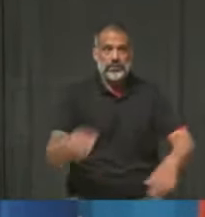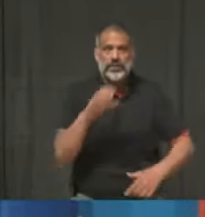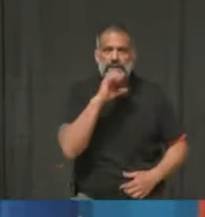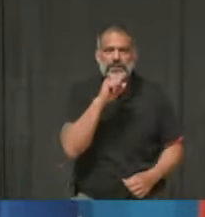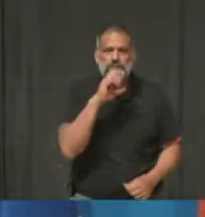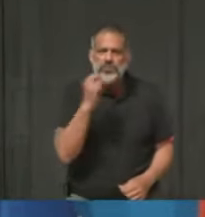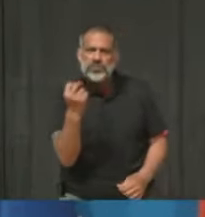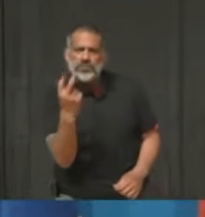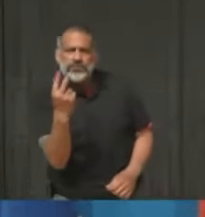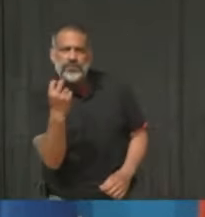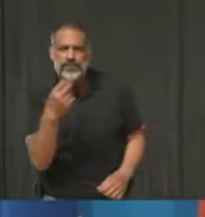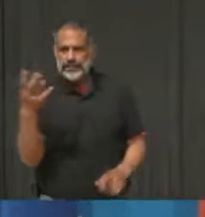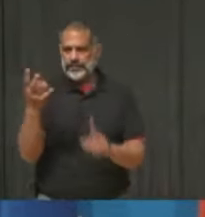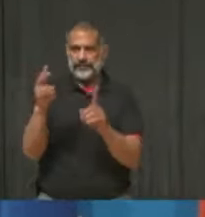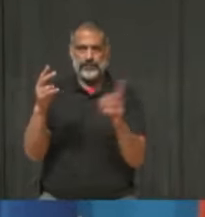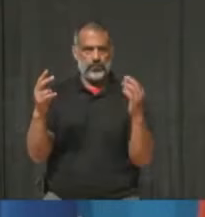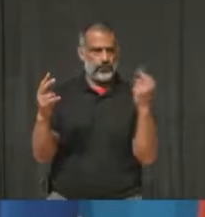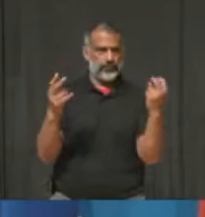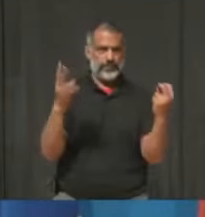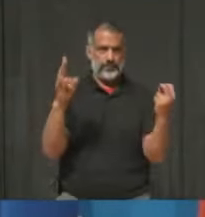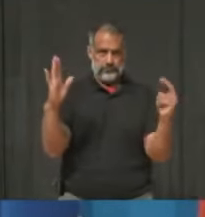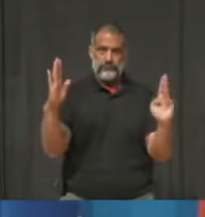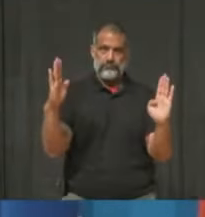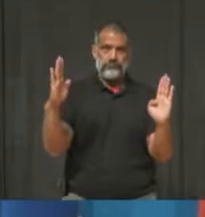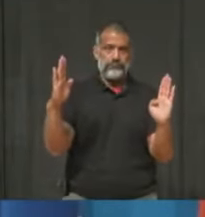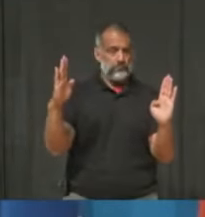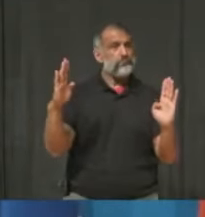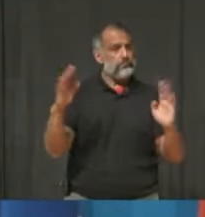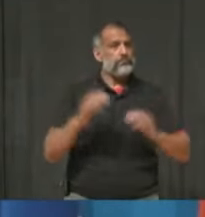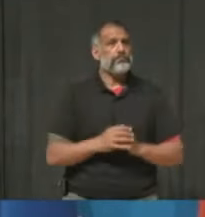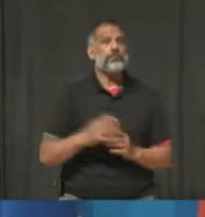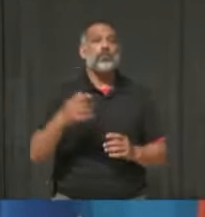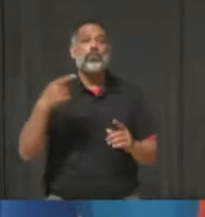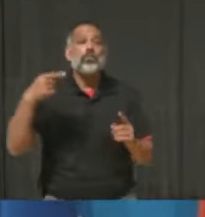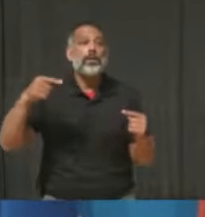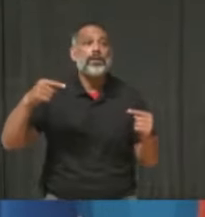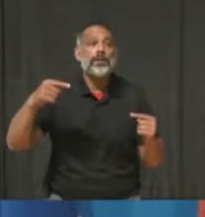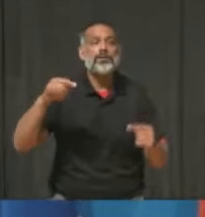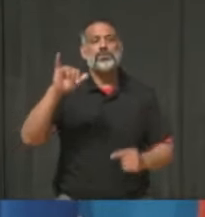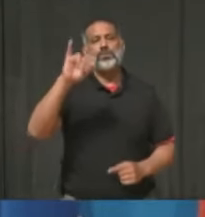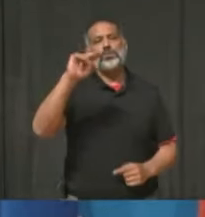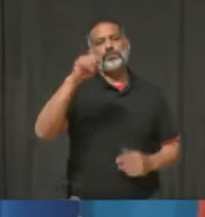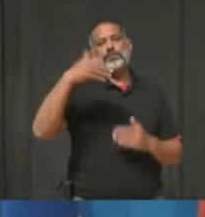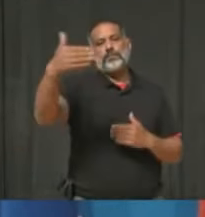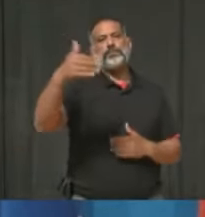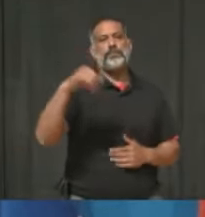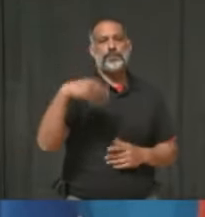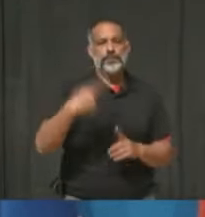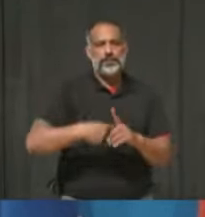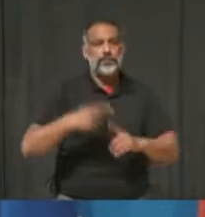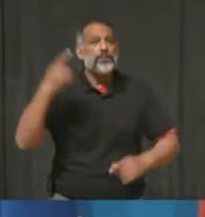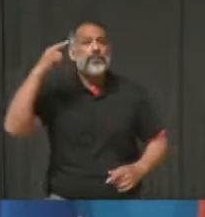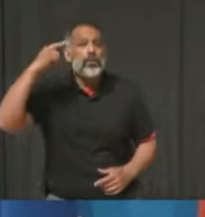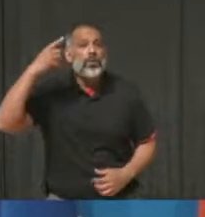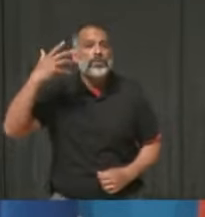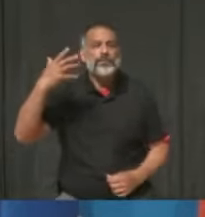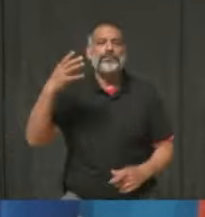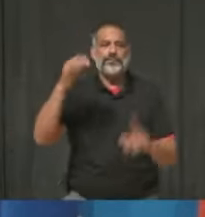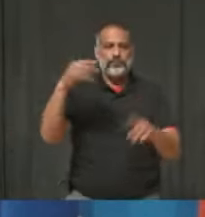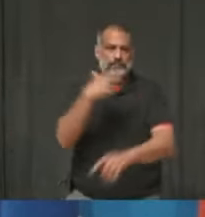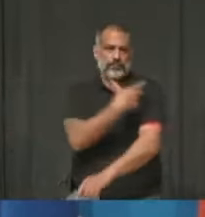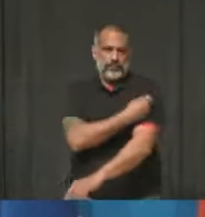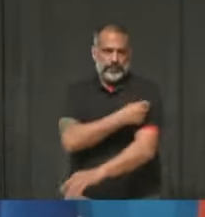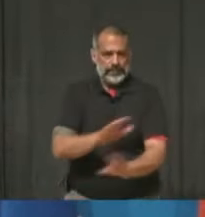starting in June. This is so important to get kids back to school this fall and keeping them in the classroom.